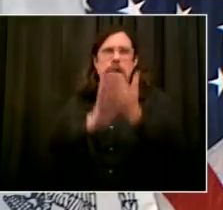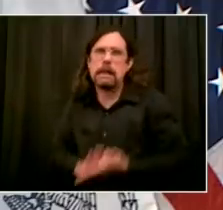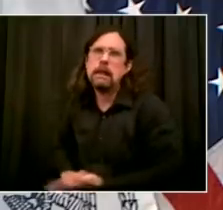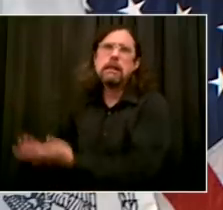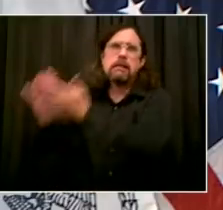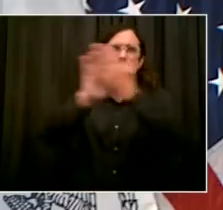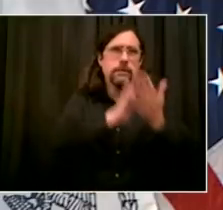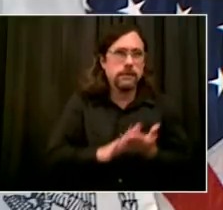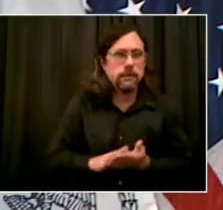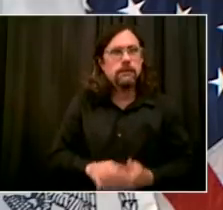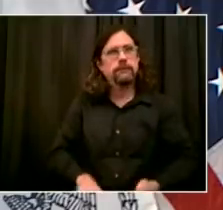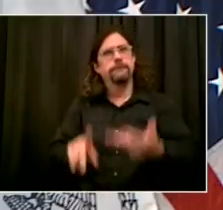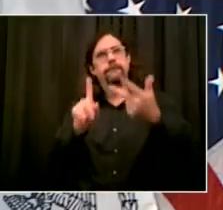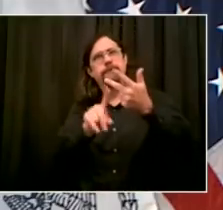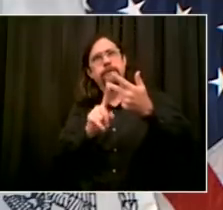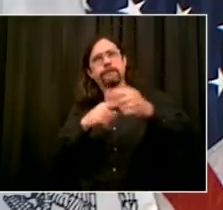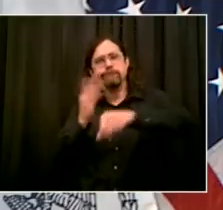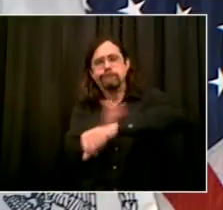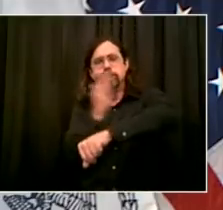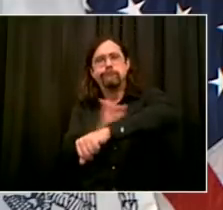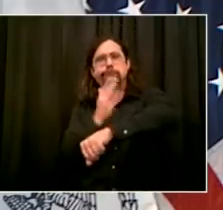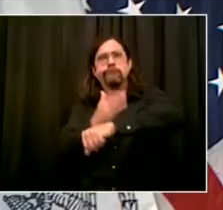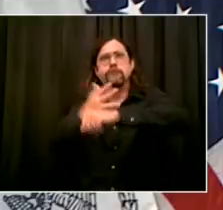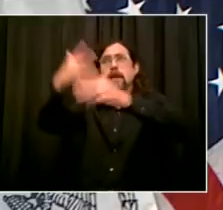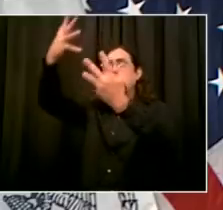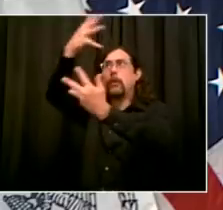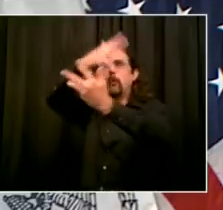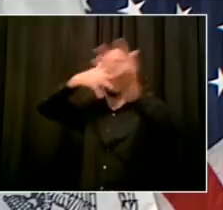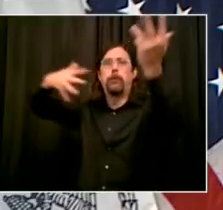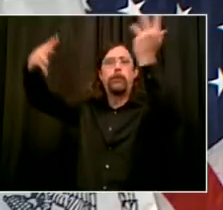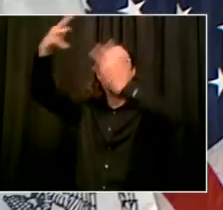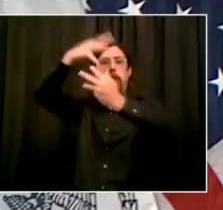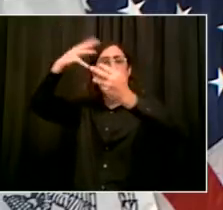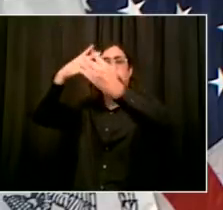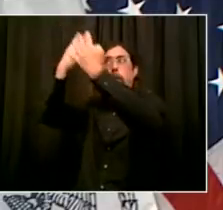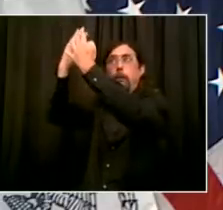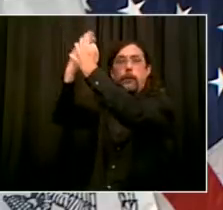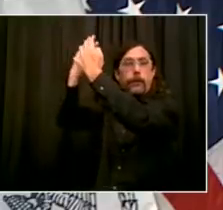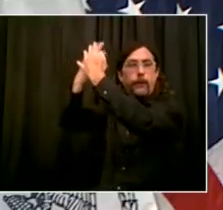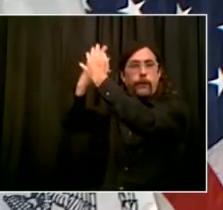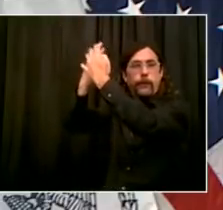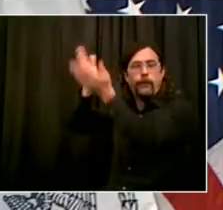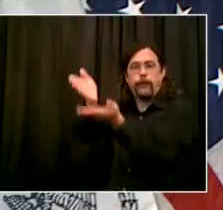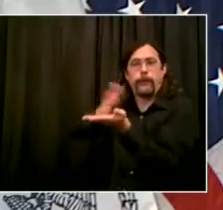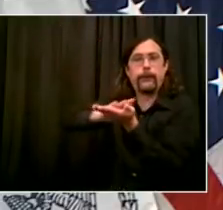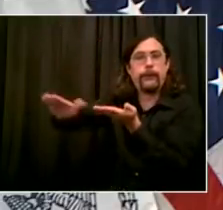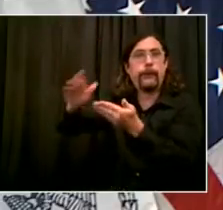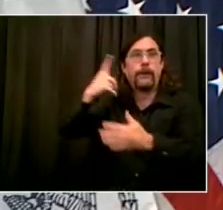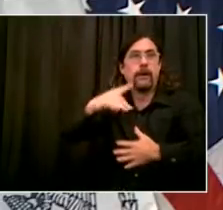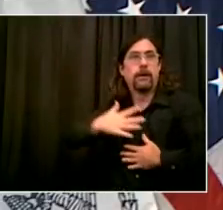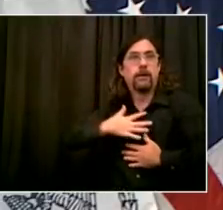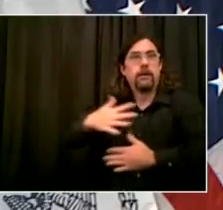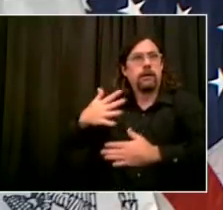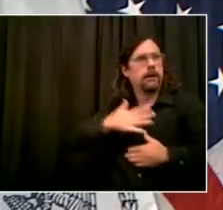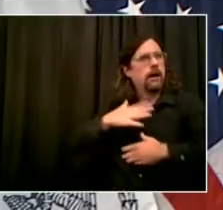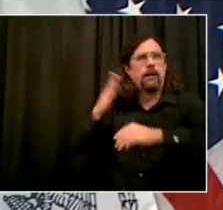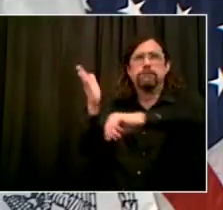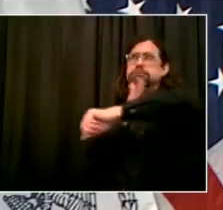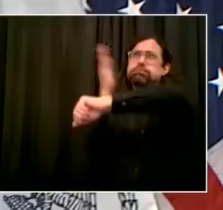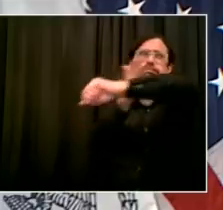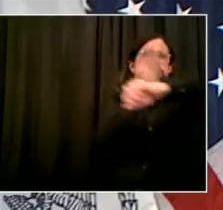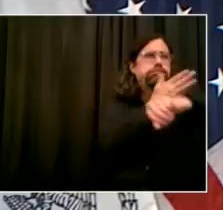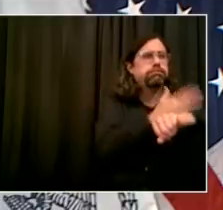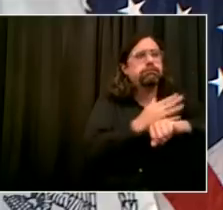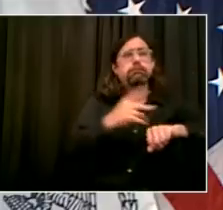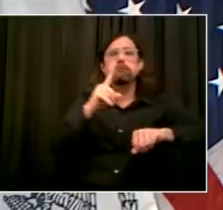authority, Department of Facilities at the Department of Education, all of these team members working together in